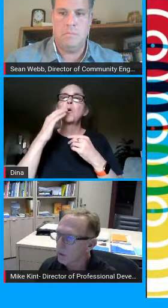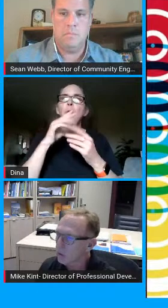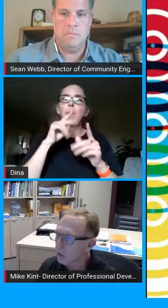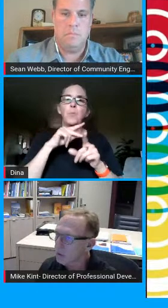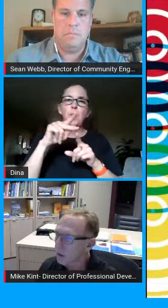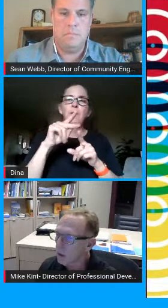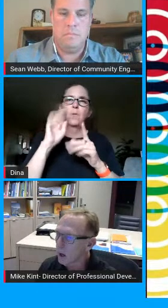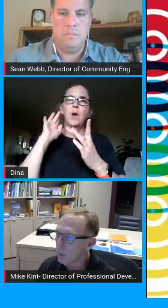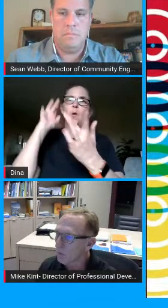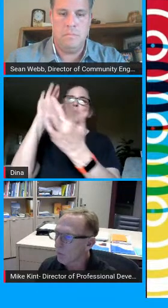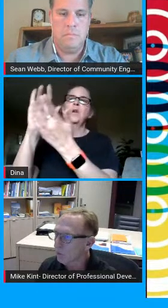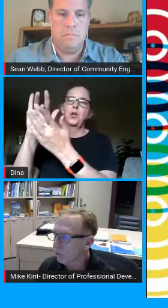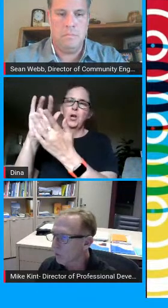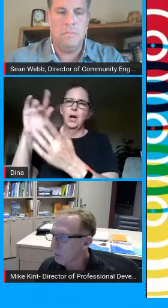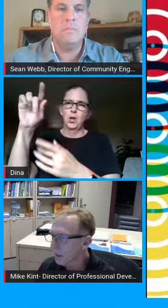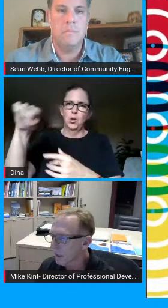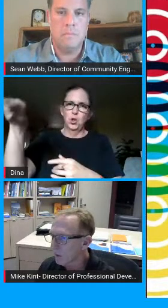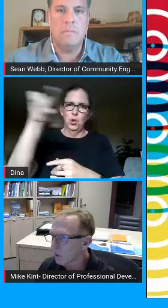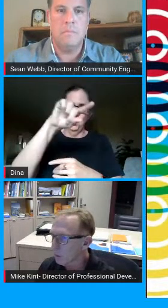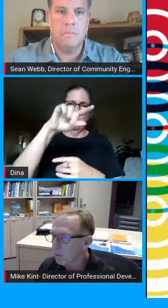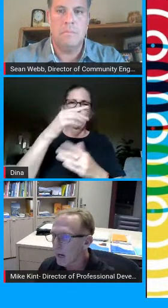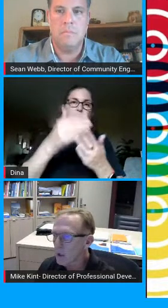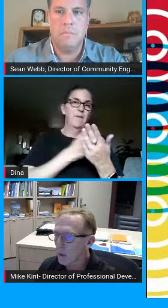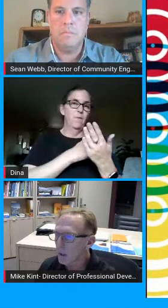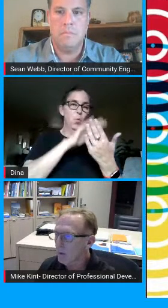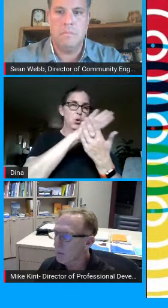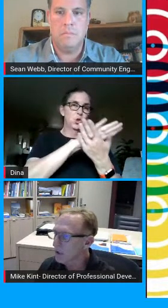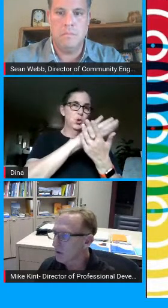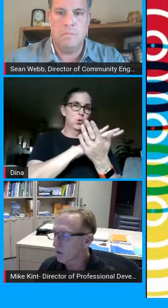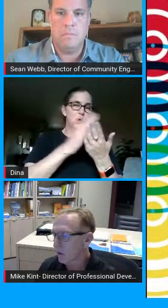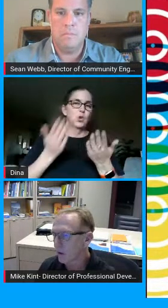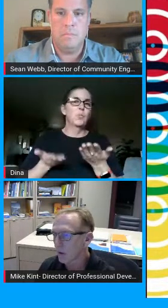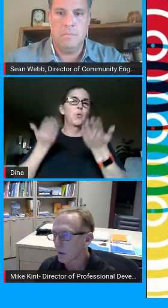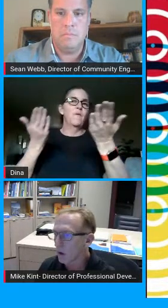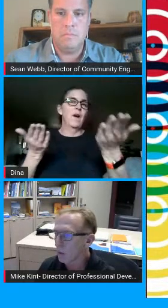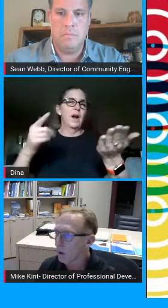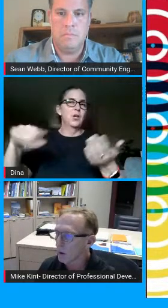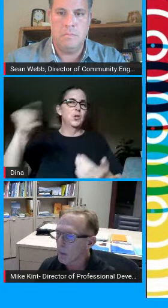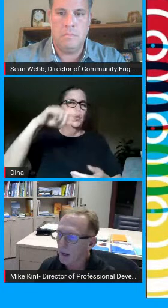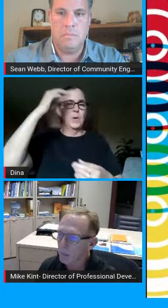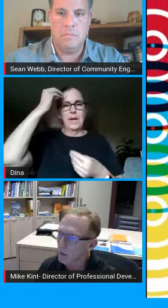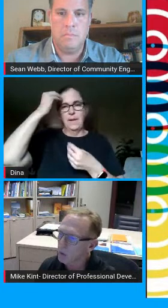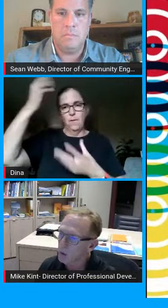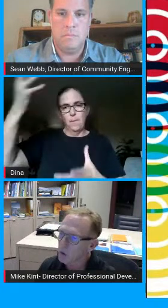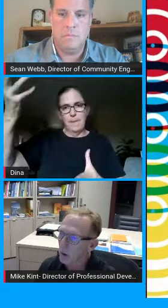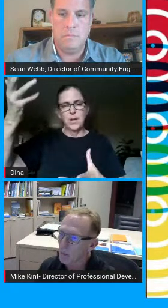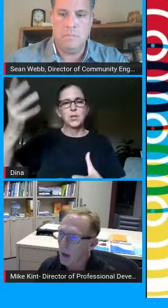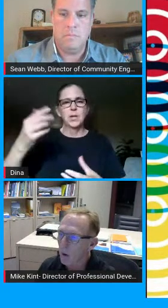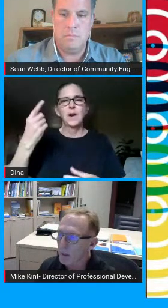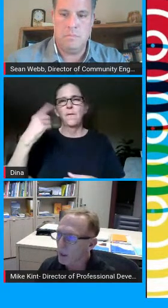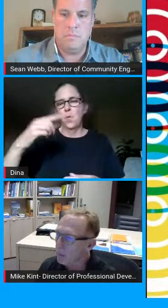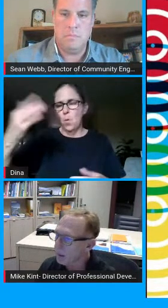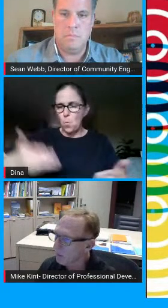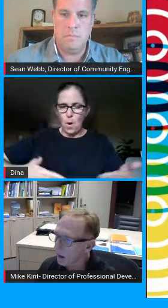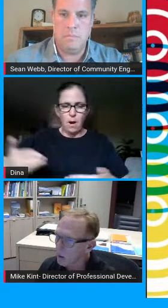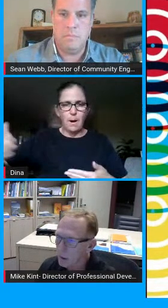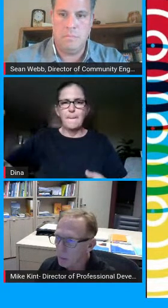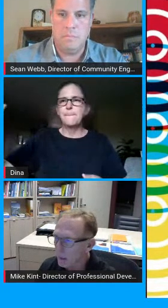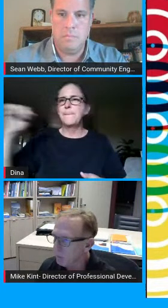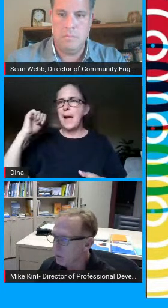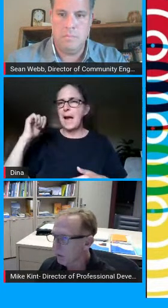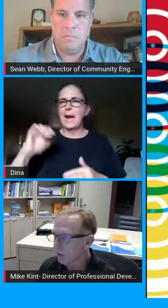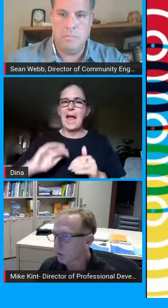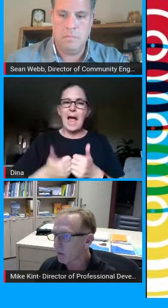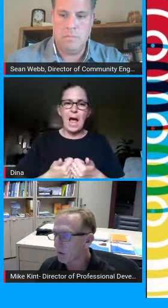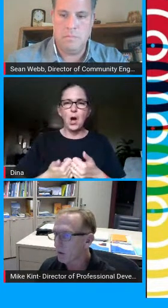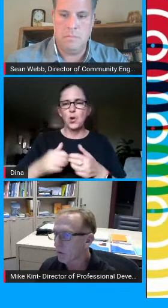reaching out to you before school begins to provide you on information such as welcome back message how are we going to pick up how are you